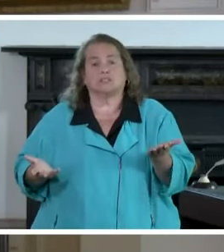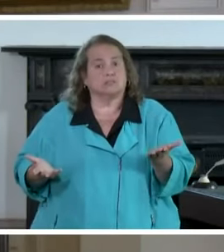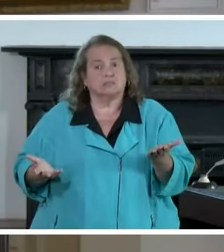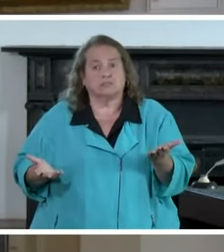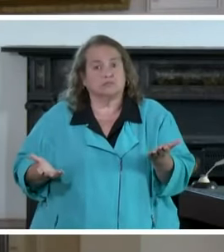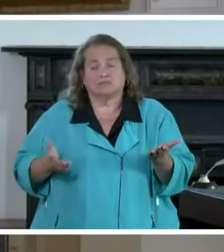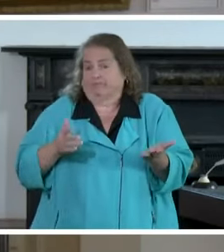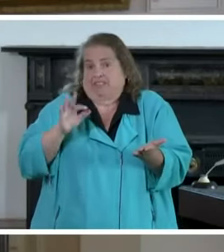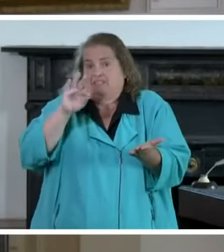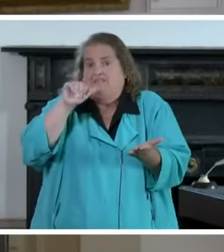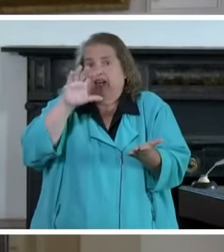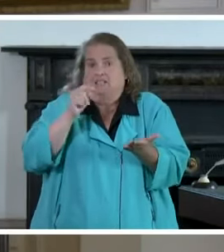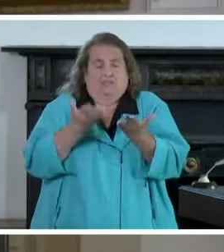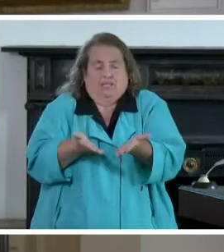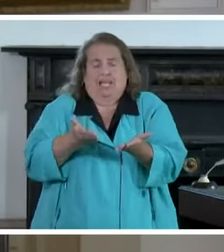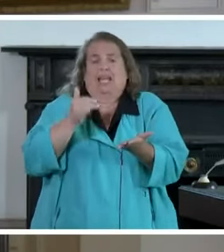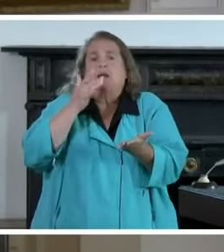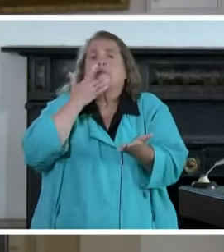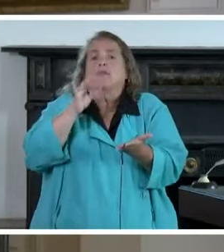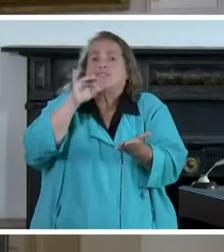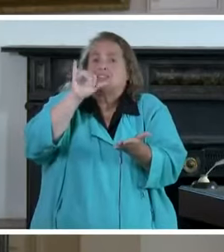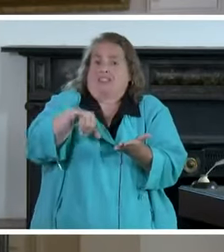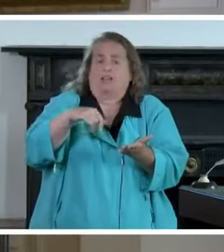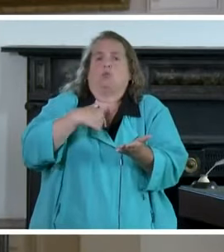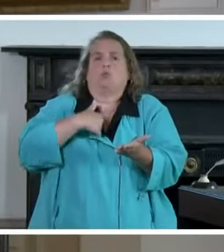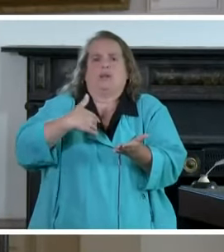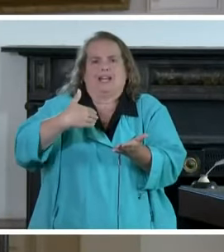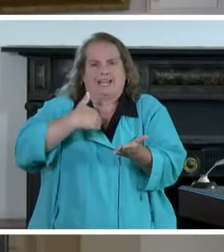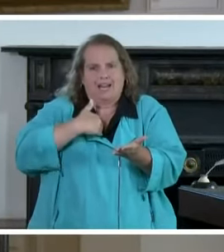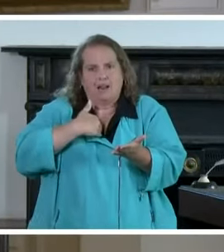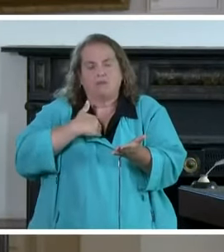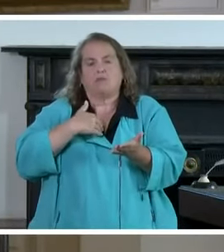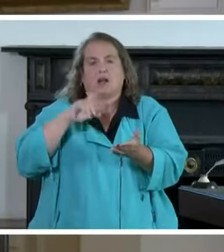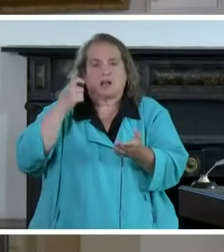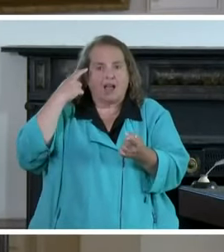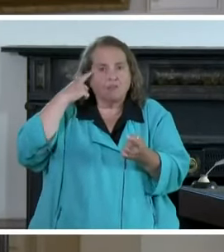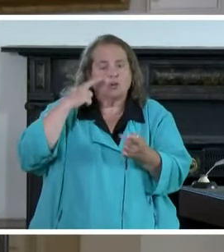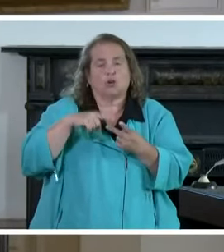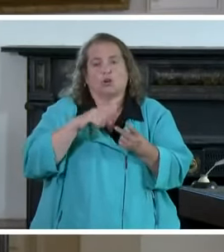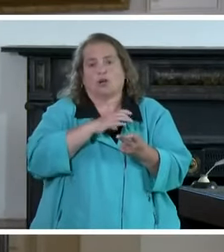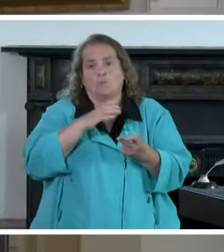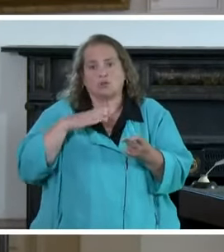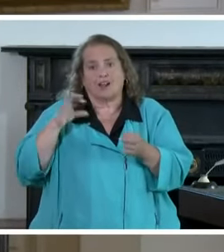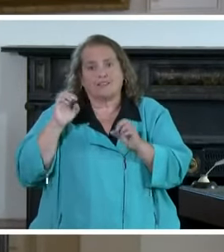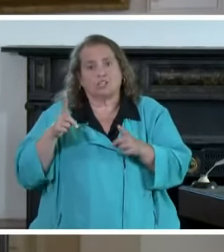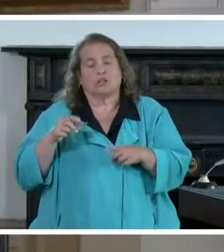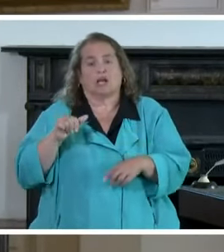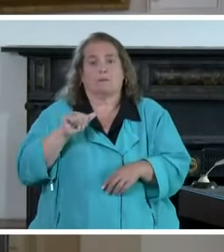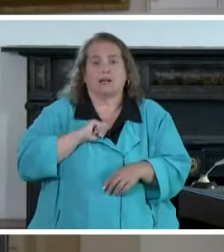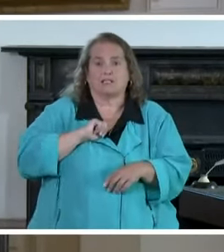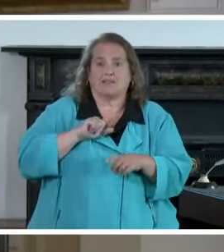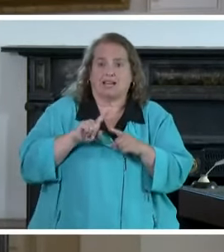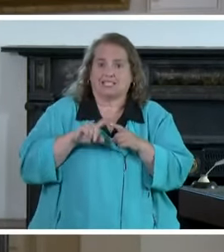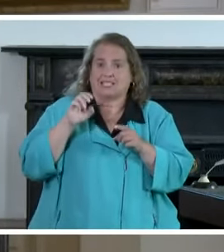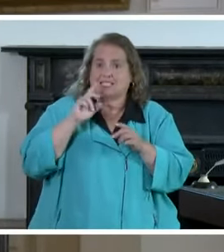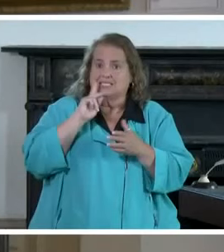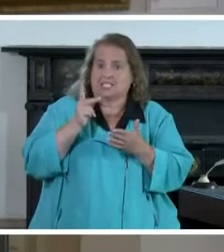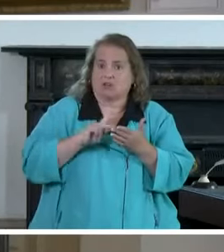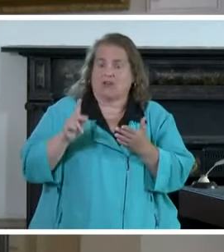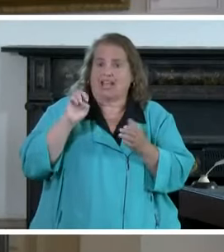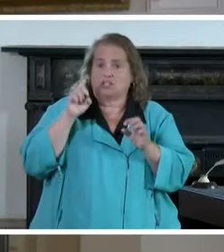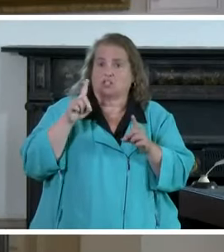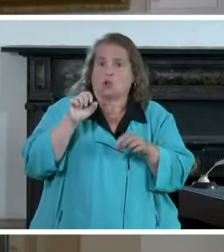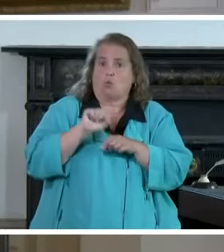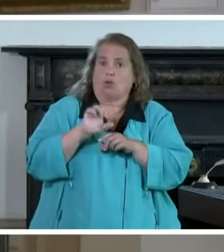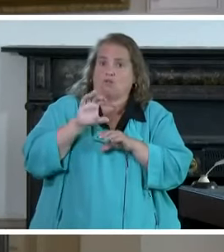it is because of that, that we have the support of the Governor, the Commissioner of Education, and myself as the Secretary of Education and Workforce Development,